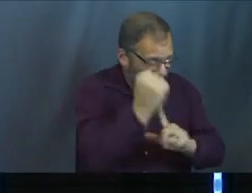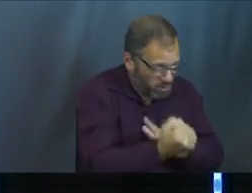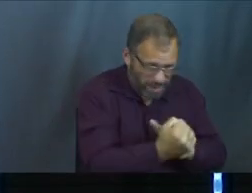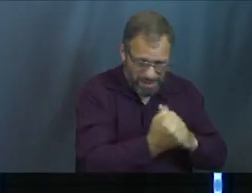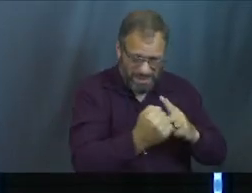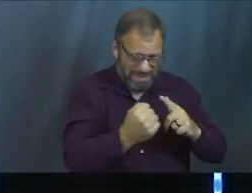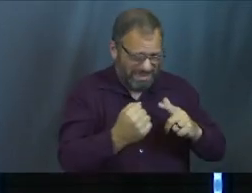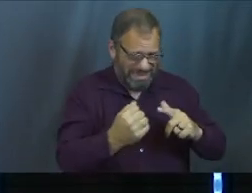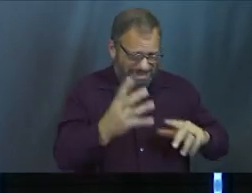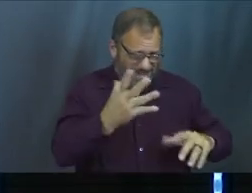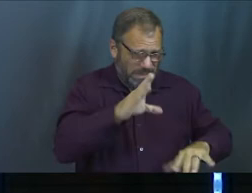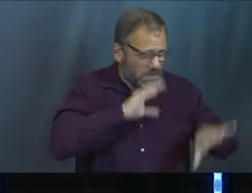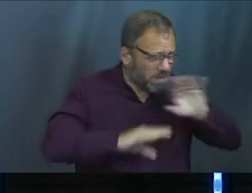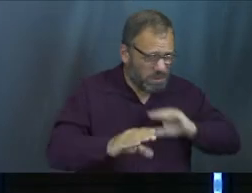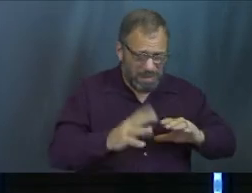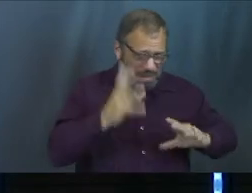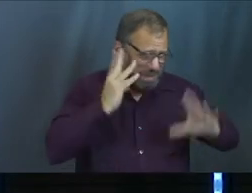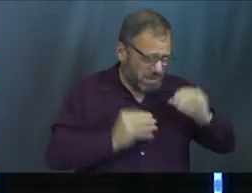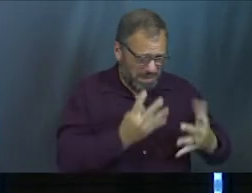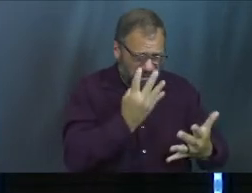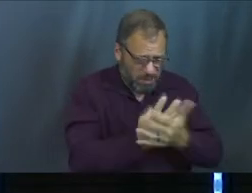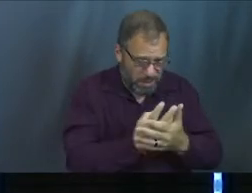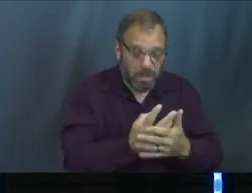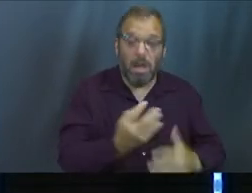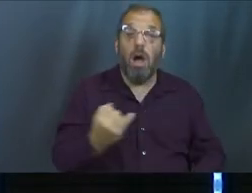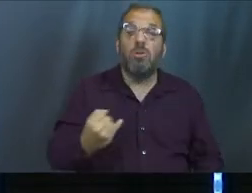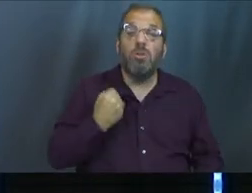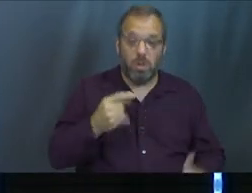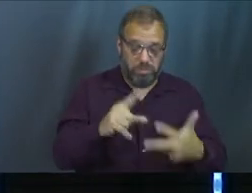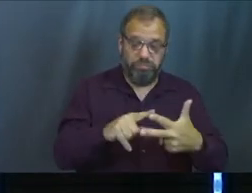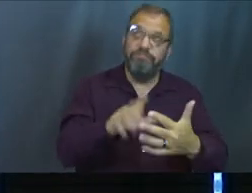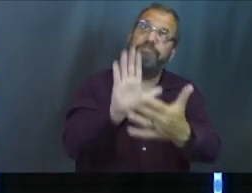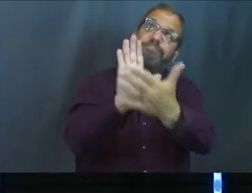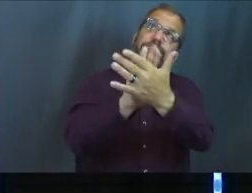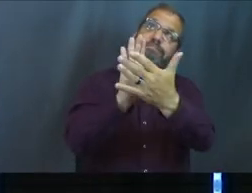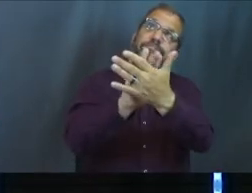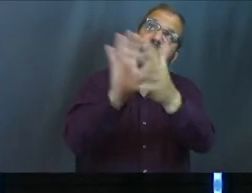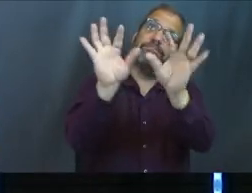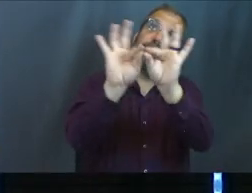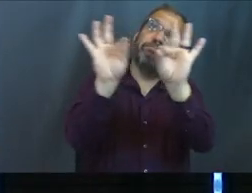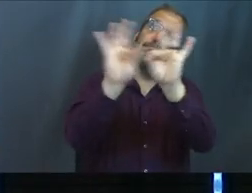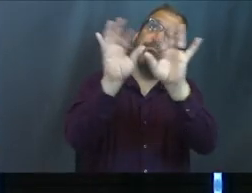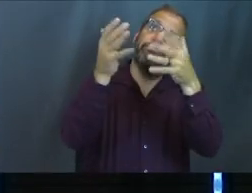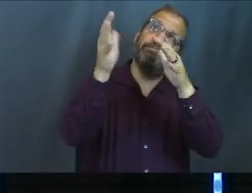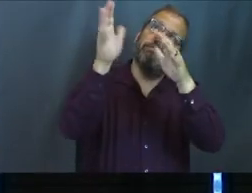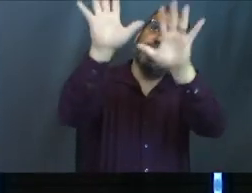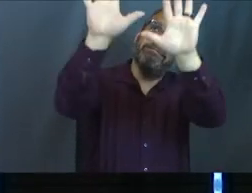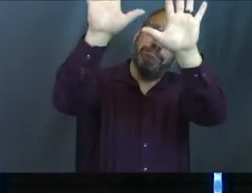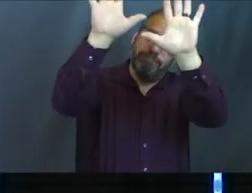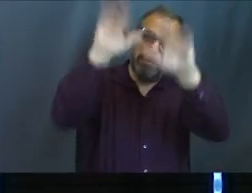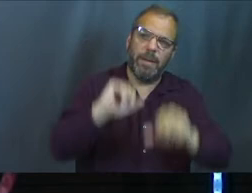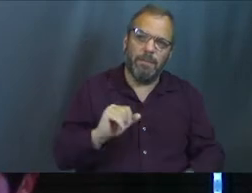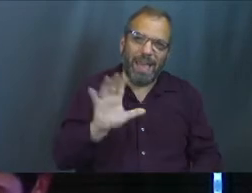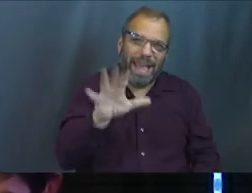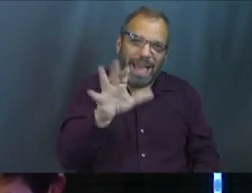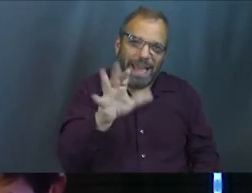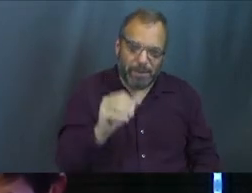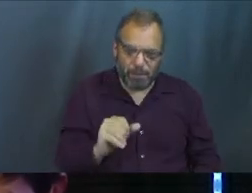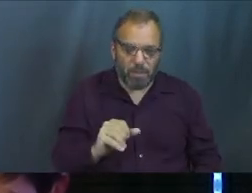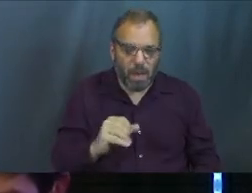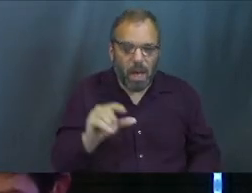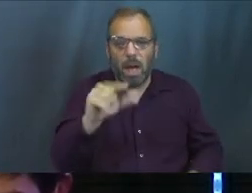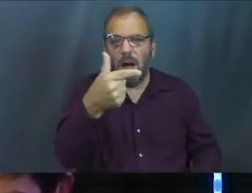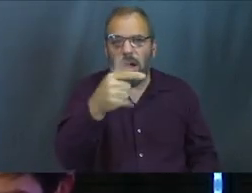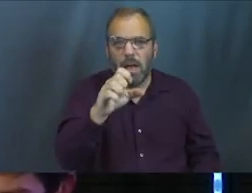of this hard spot that he's in in prison, Joseph is still giving God credit and giving him glory, really. So check this out. This is